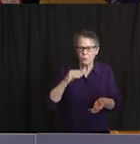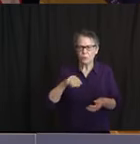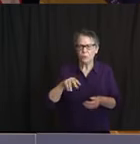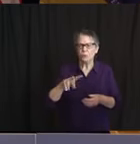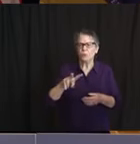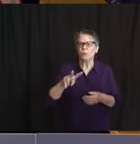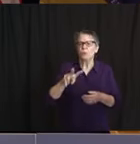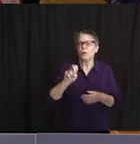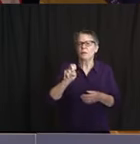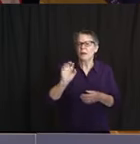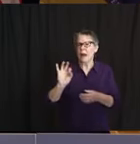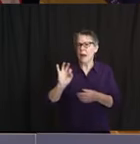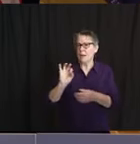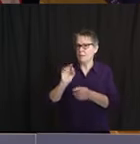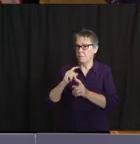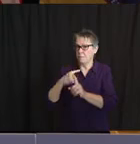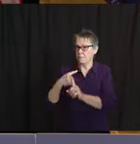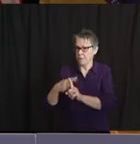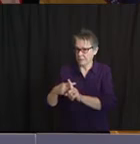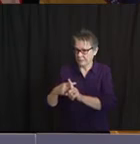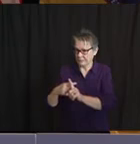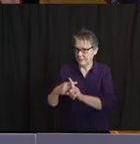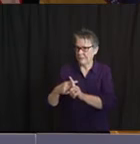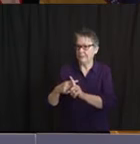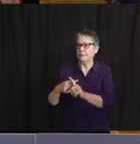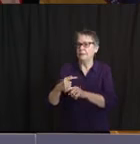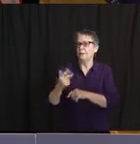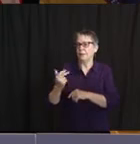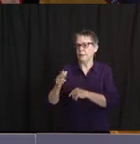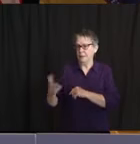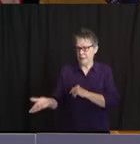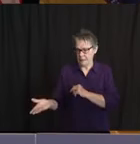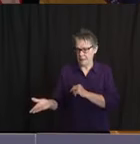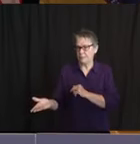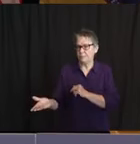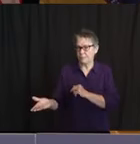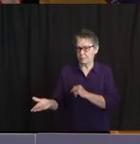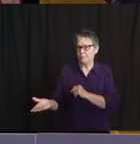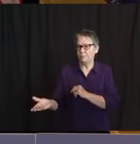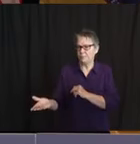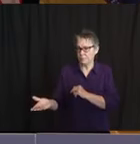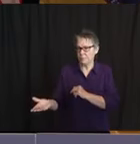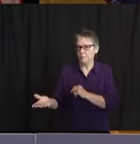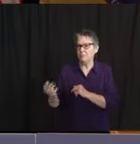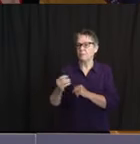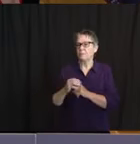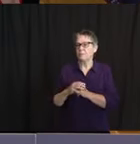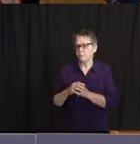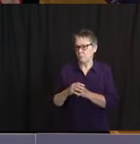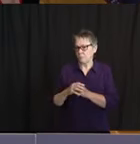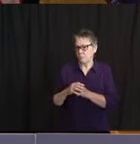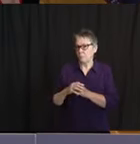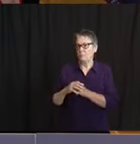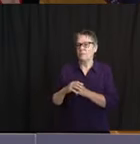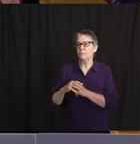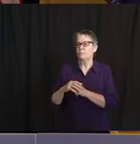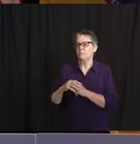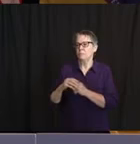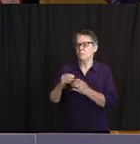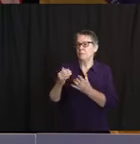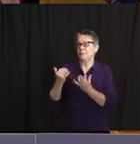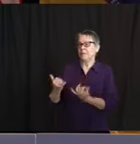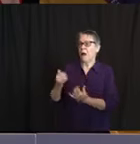13 patient deaths. As reported, our percent positivity in New Jersey overall is 18%,